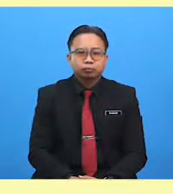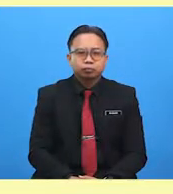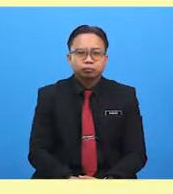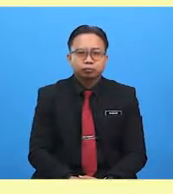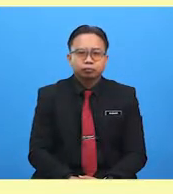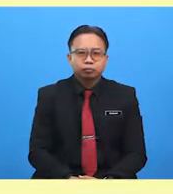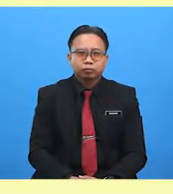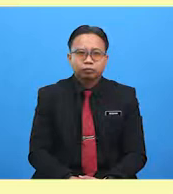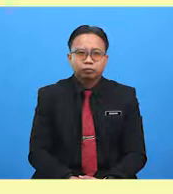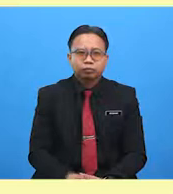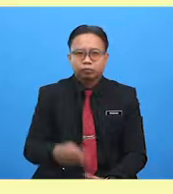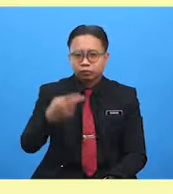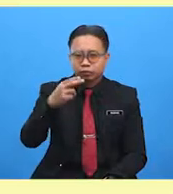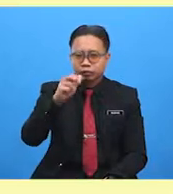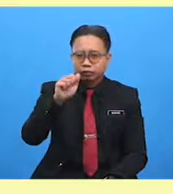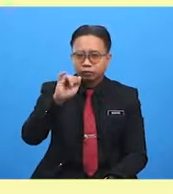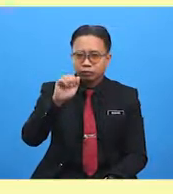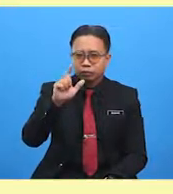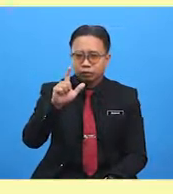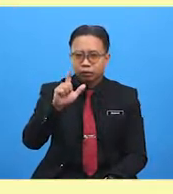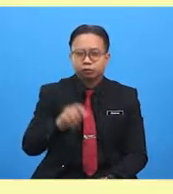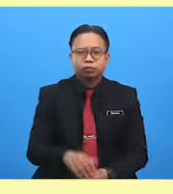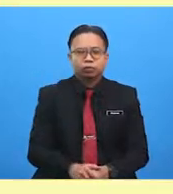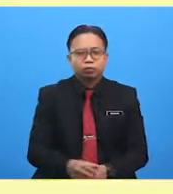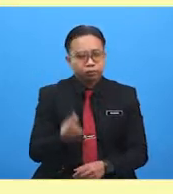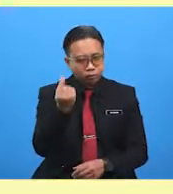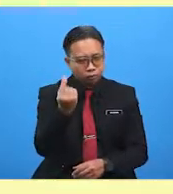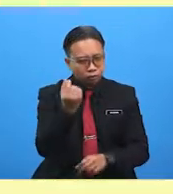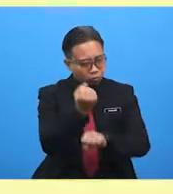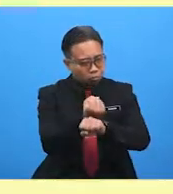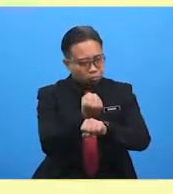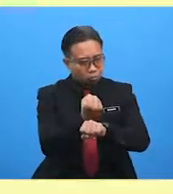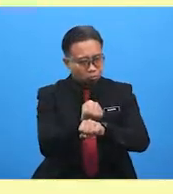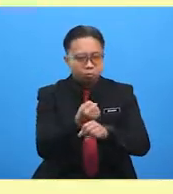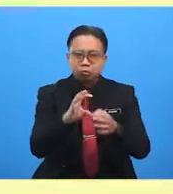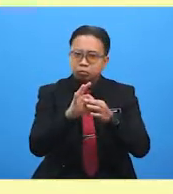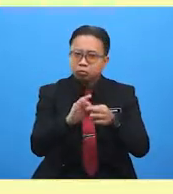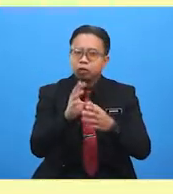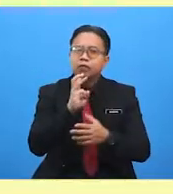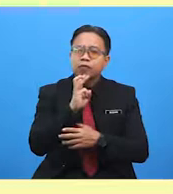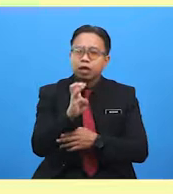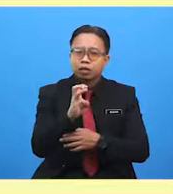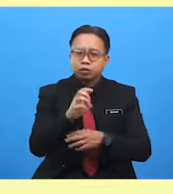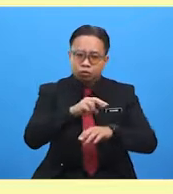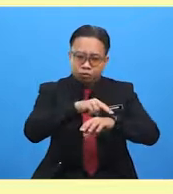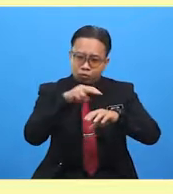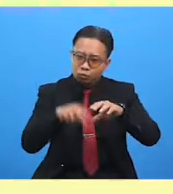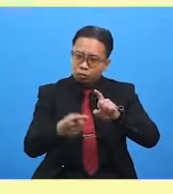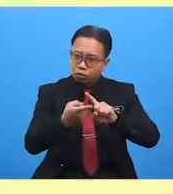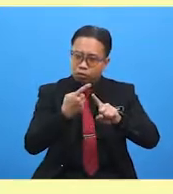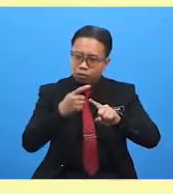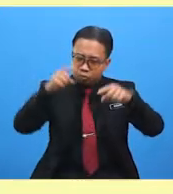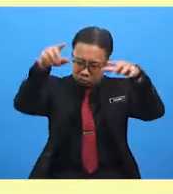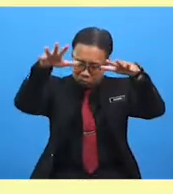Hail stones. A small, hard ball of ice that falls from the sky like rain.